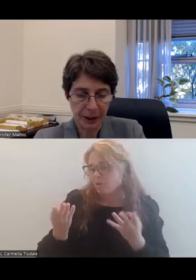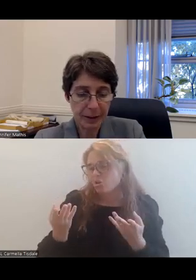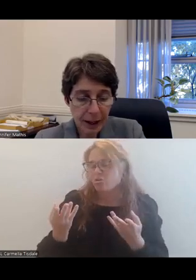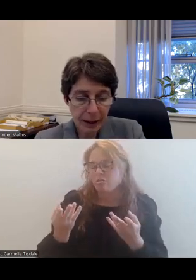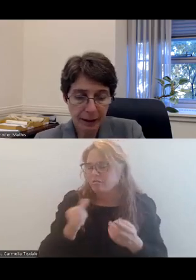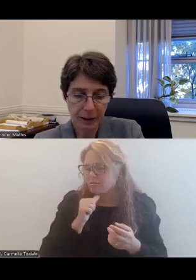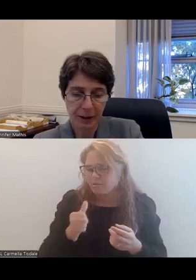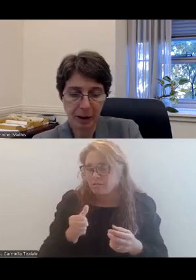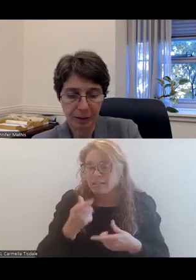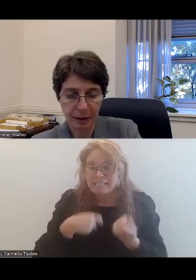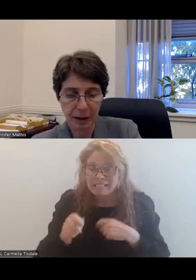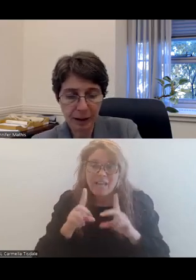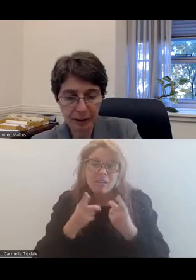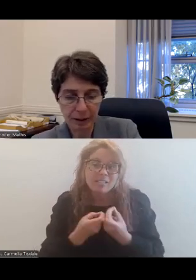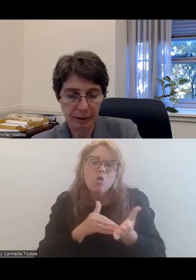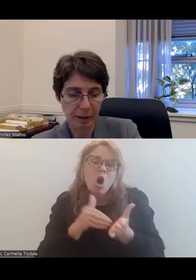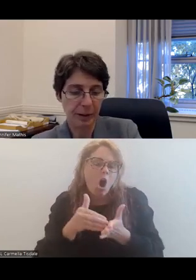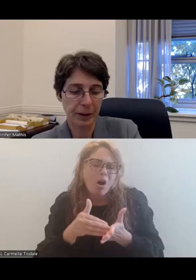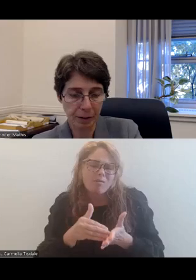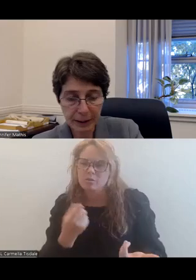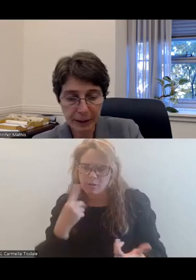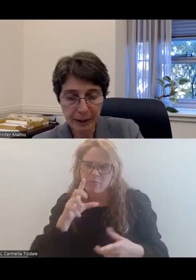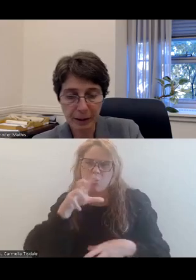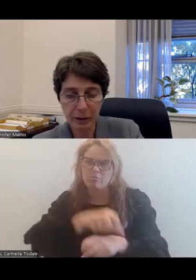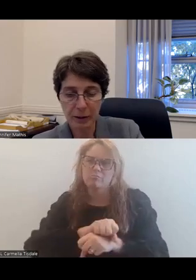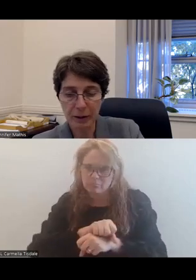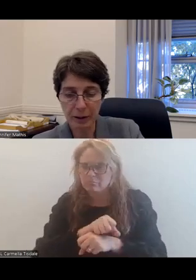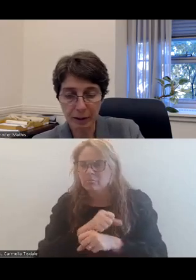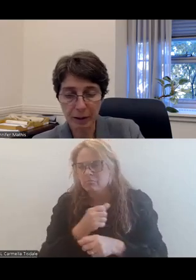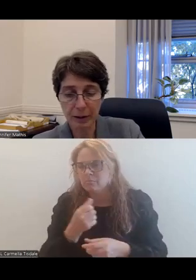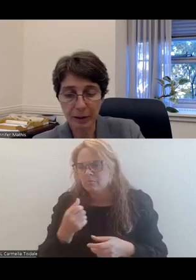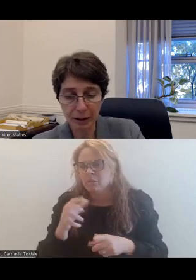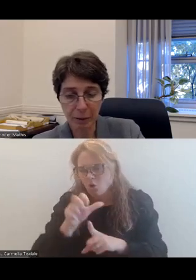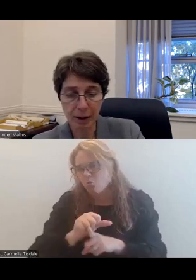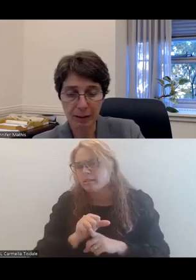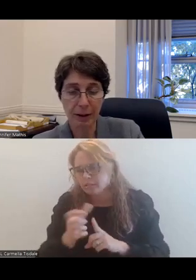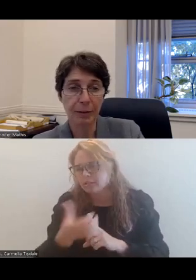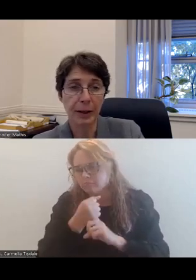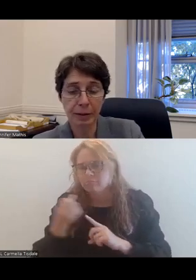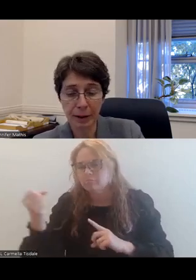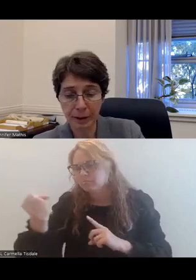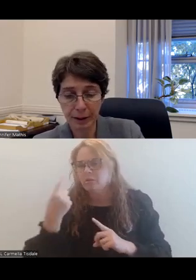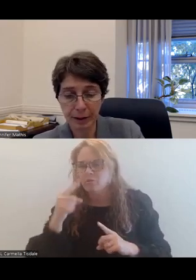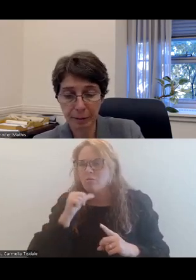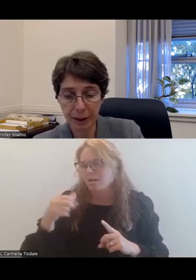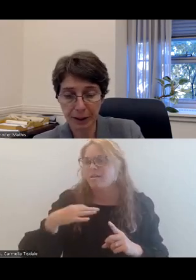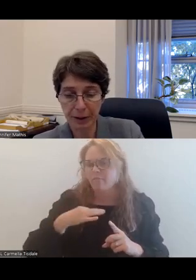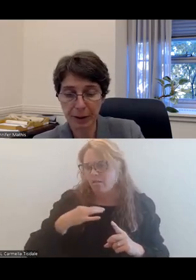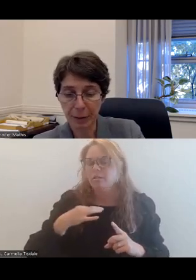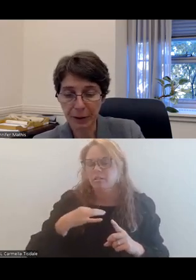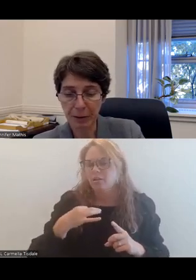Instead, the district often unnecessarily referred students to law enforcement to be arrested or to start the process for an